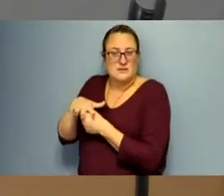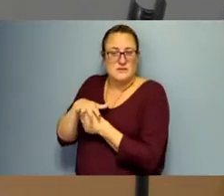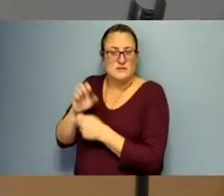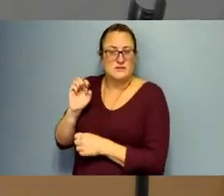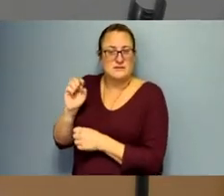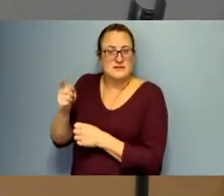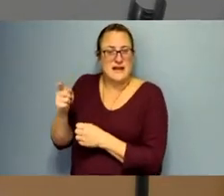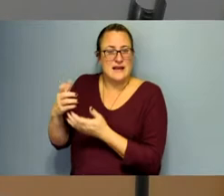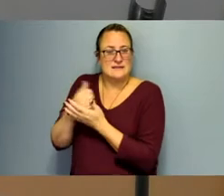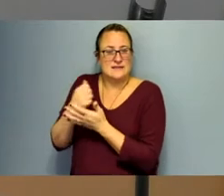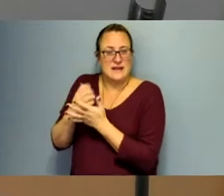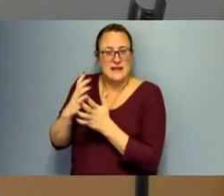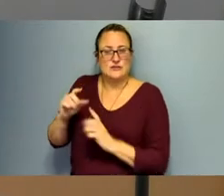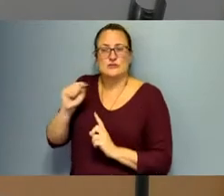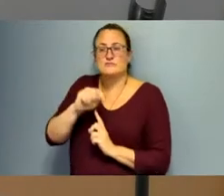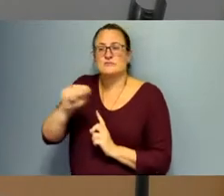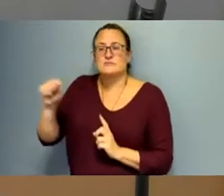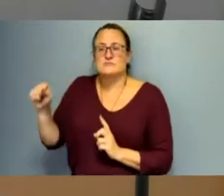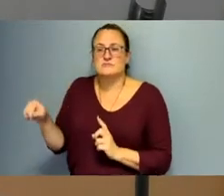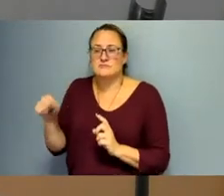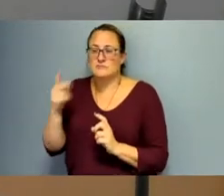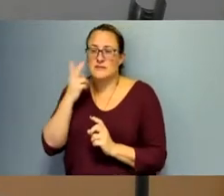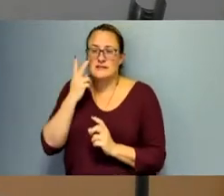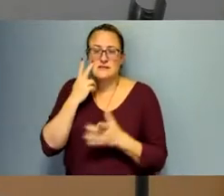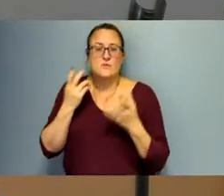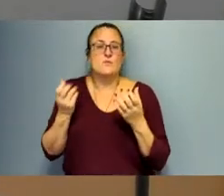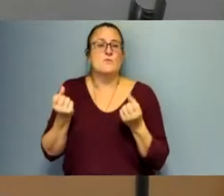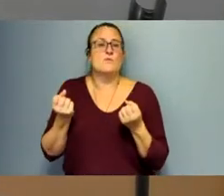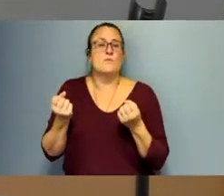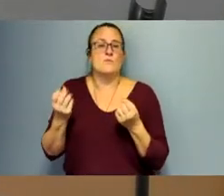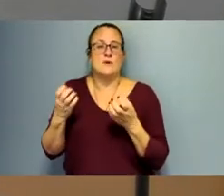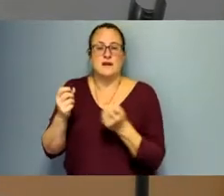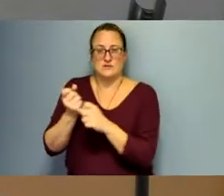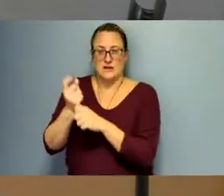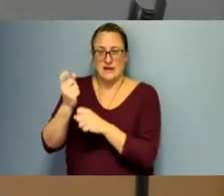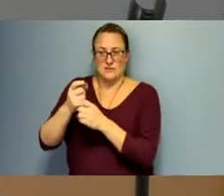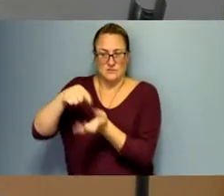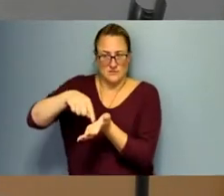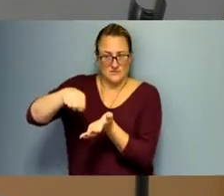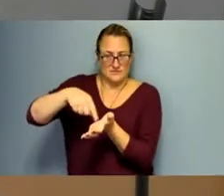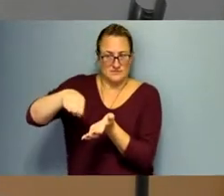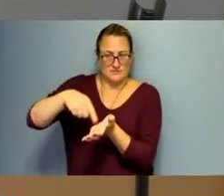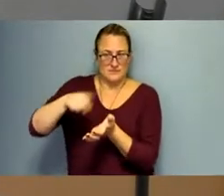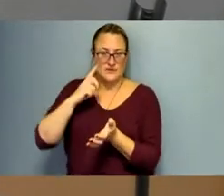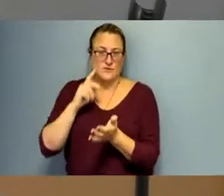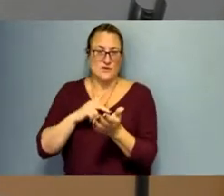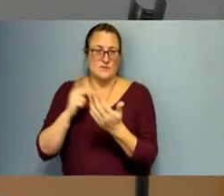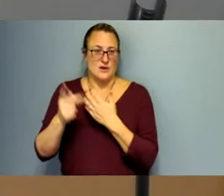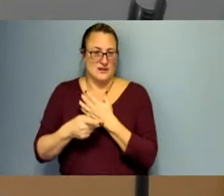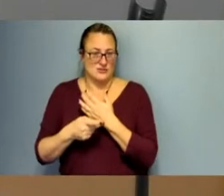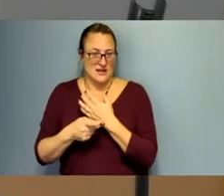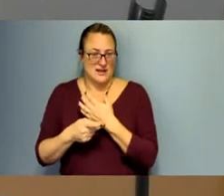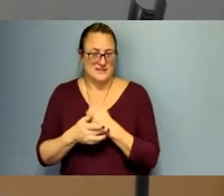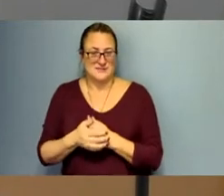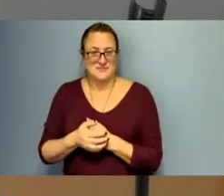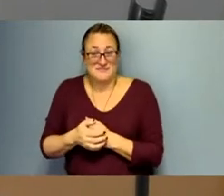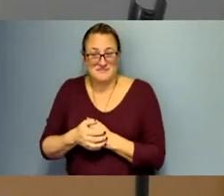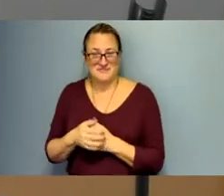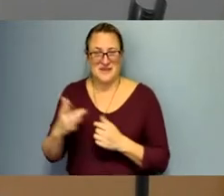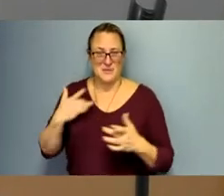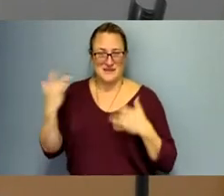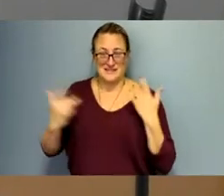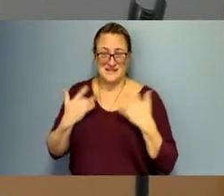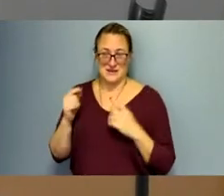with assessing the annual payment for those projects. I'm excited about this project in